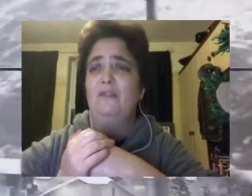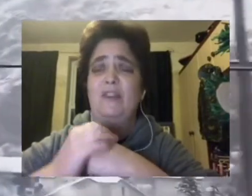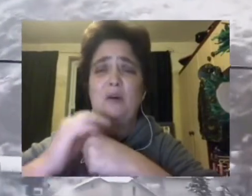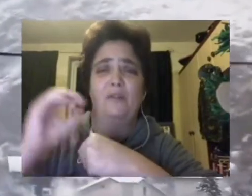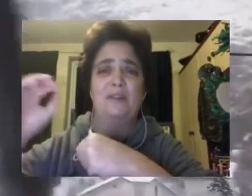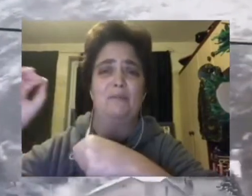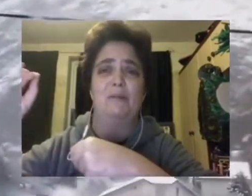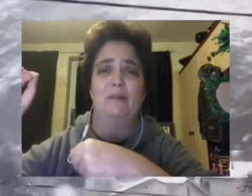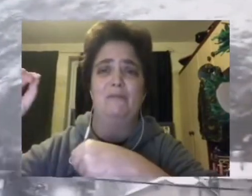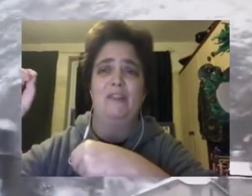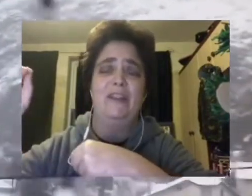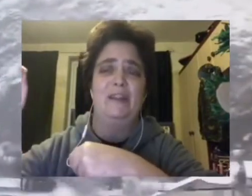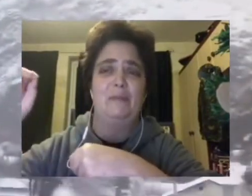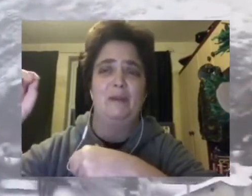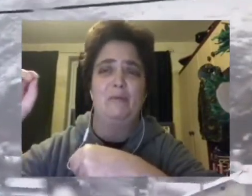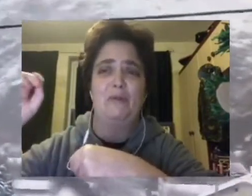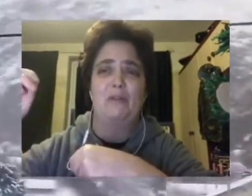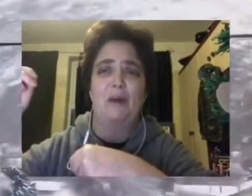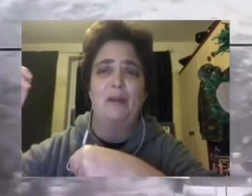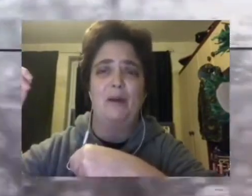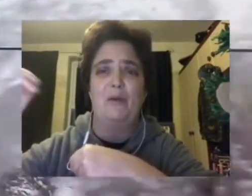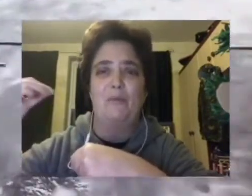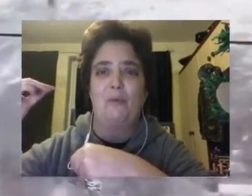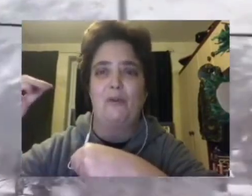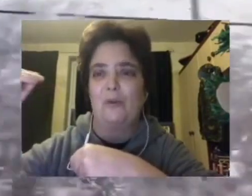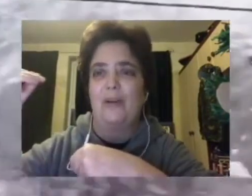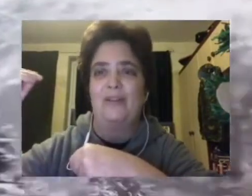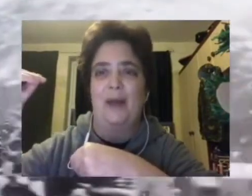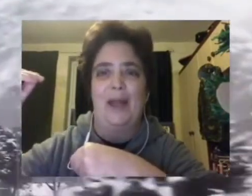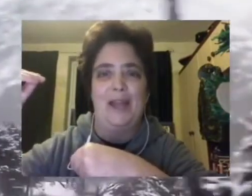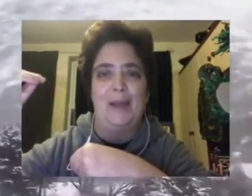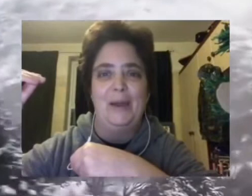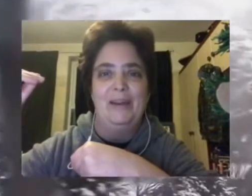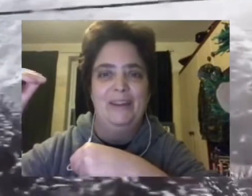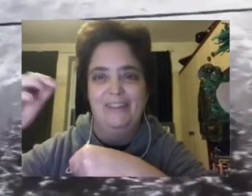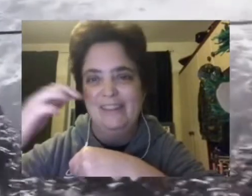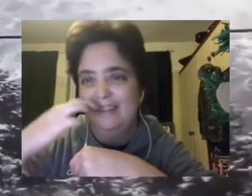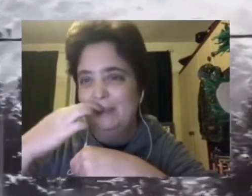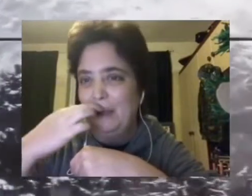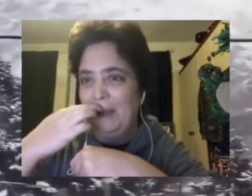It's not very obvious though, I'm feeling a bit, what's going on and what do I say?